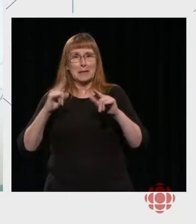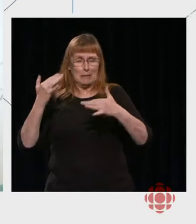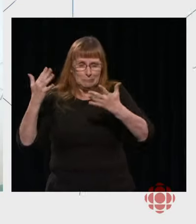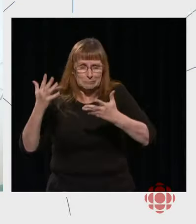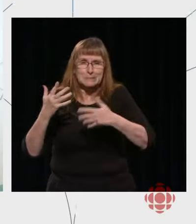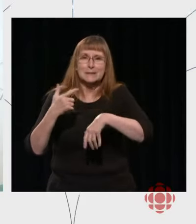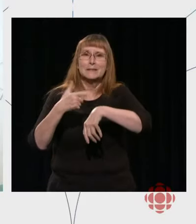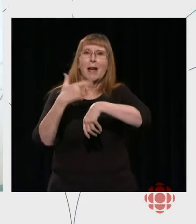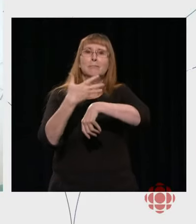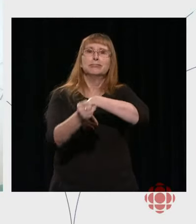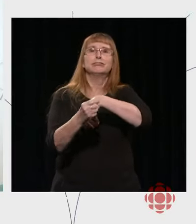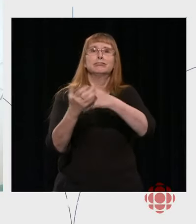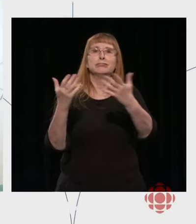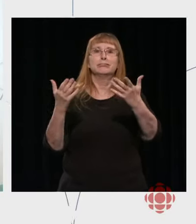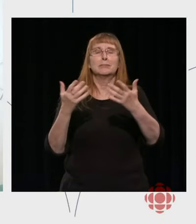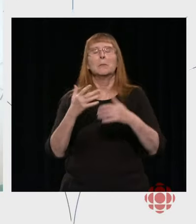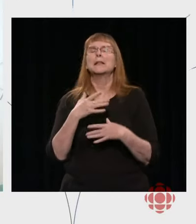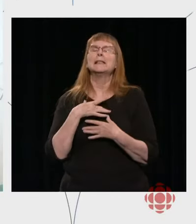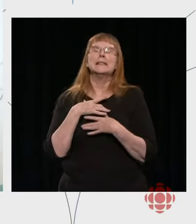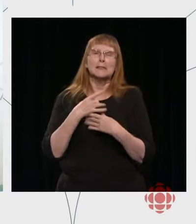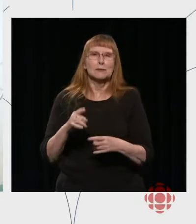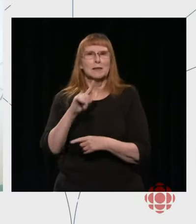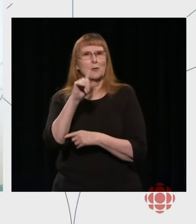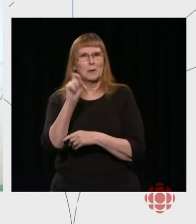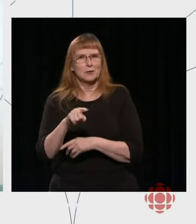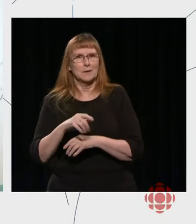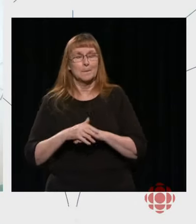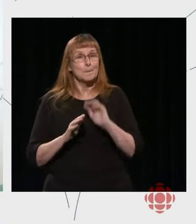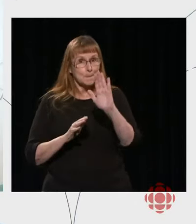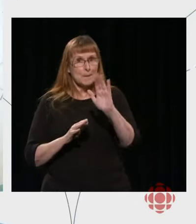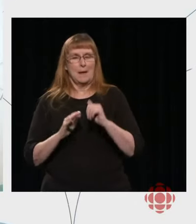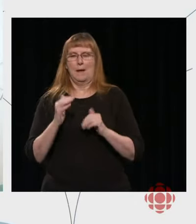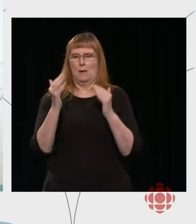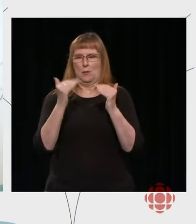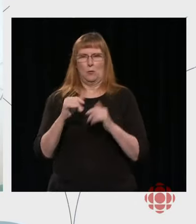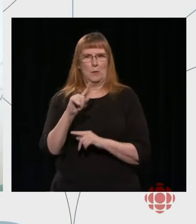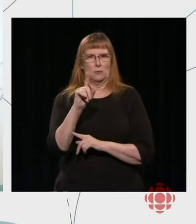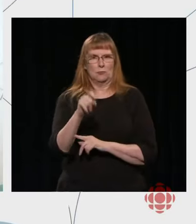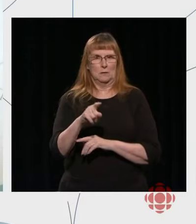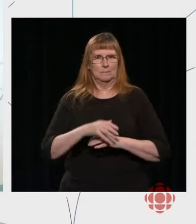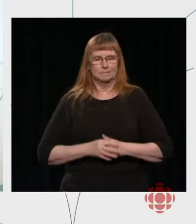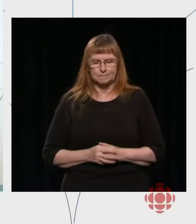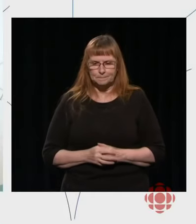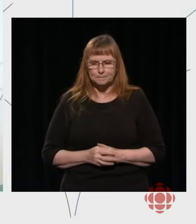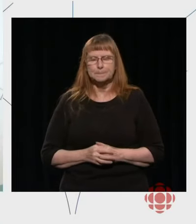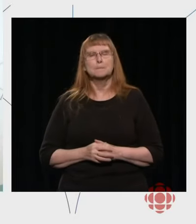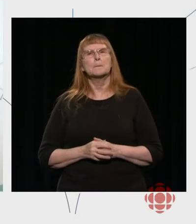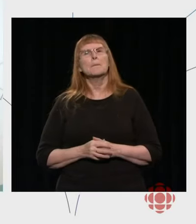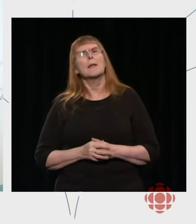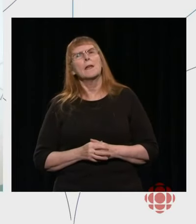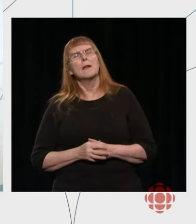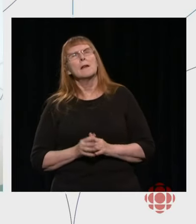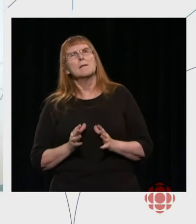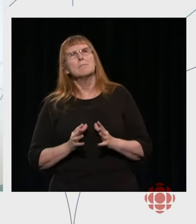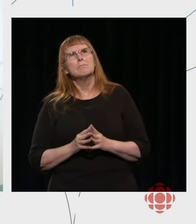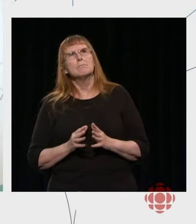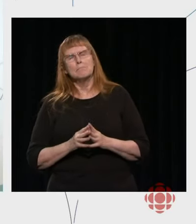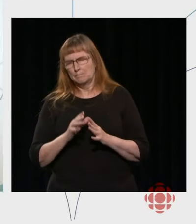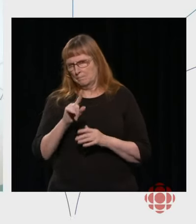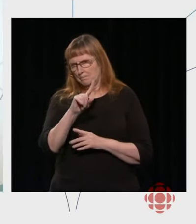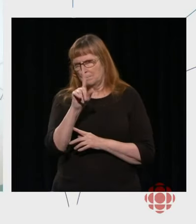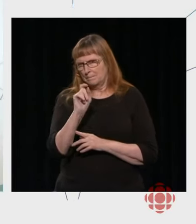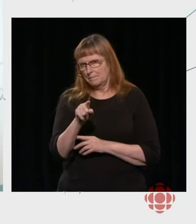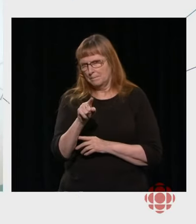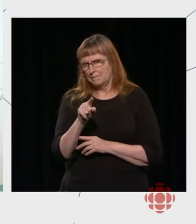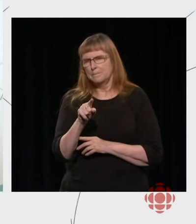So thank you again to all of you who have asked questions. The next question now is a question that brings